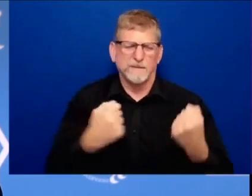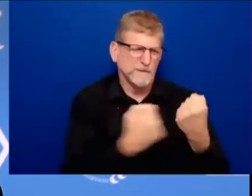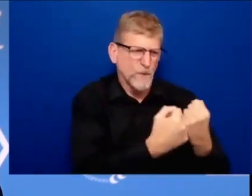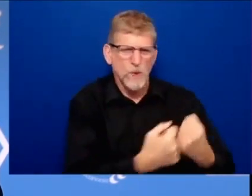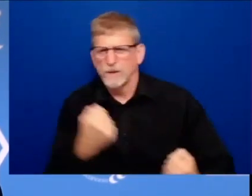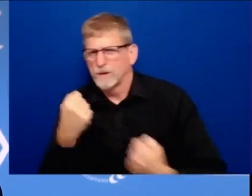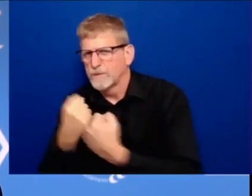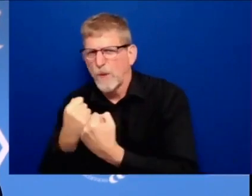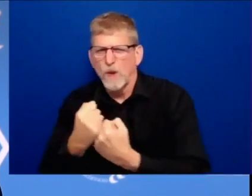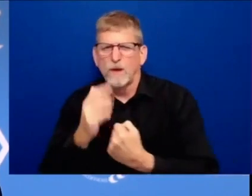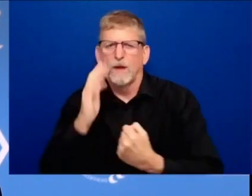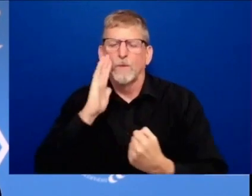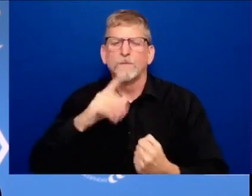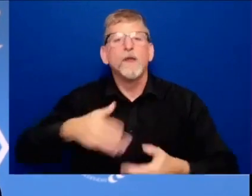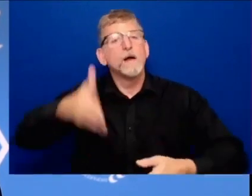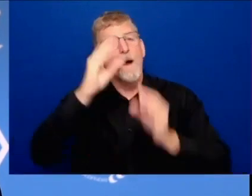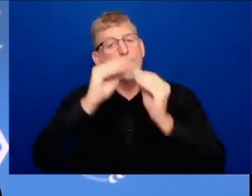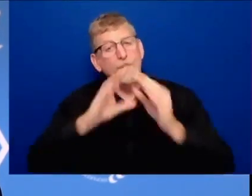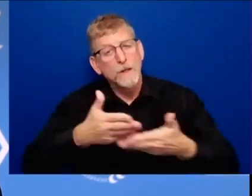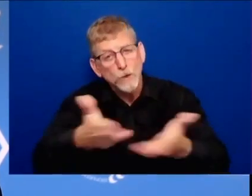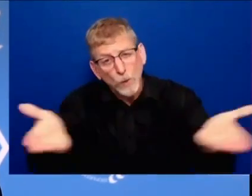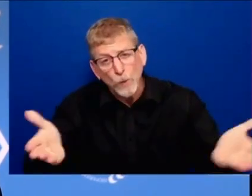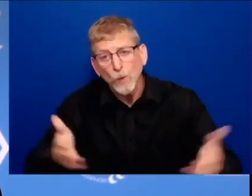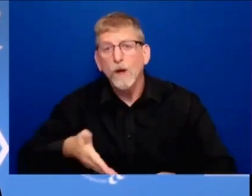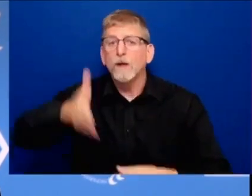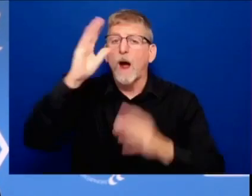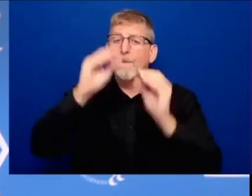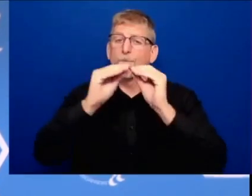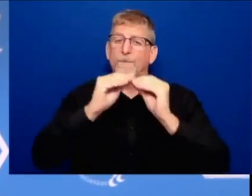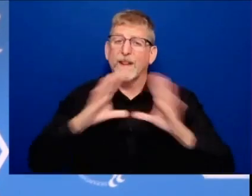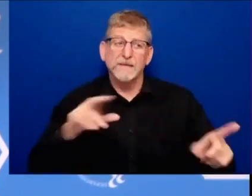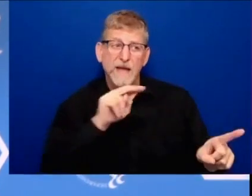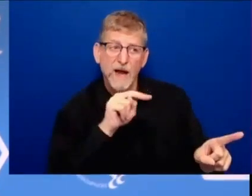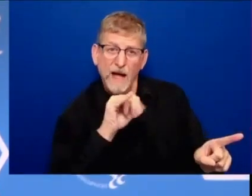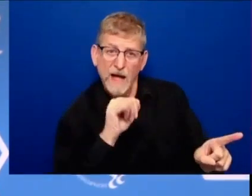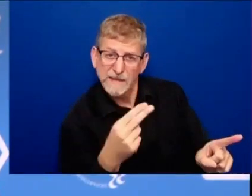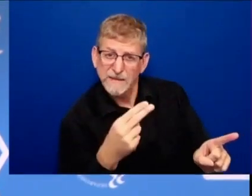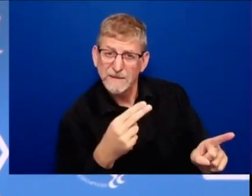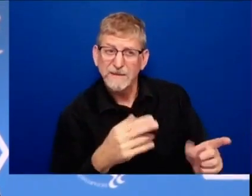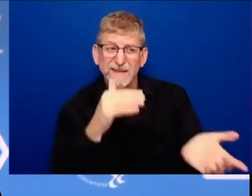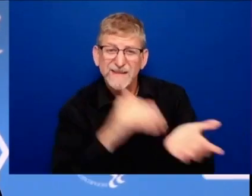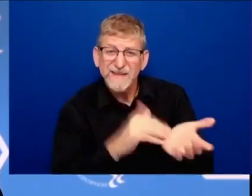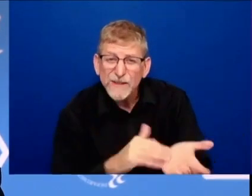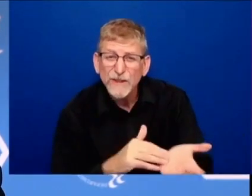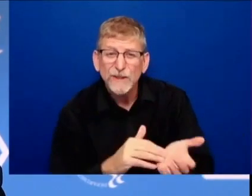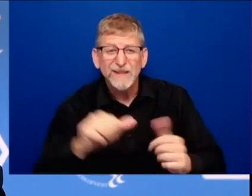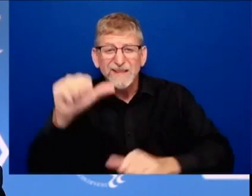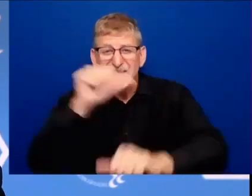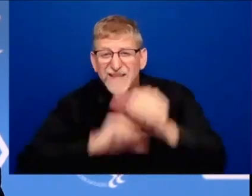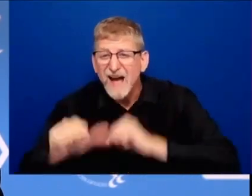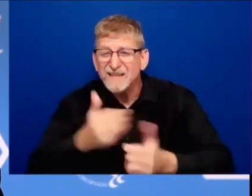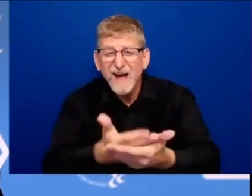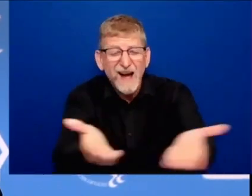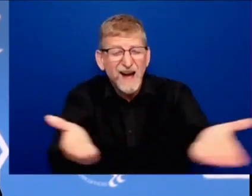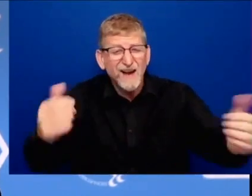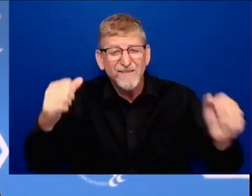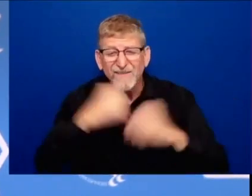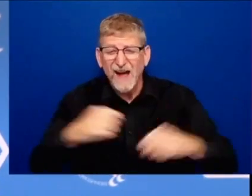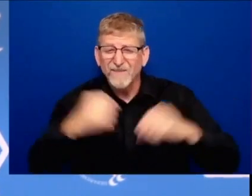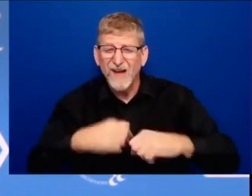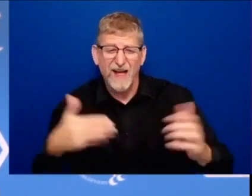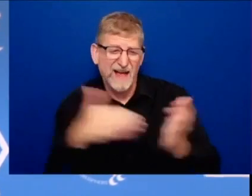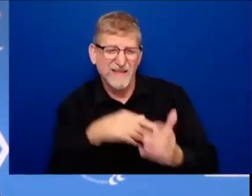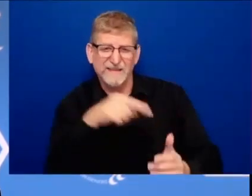all the doctors scientists and researchers fighting this pandemic and saving lives and may god protect our troops